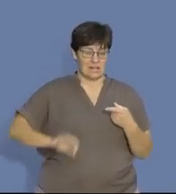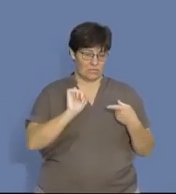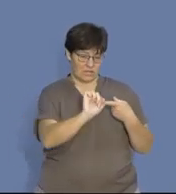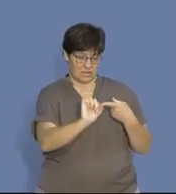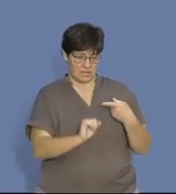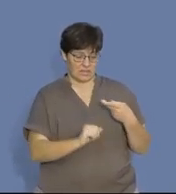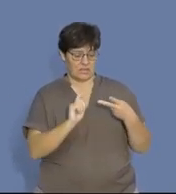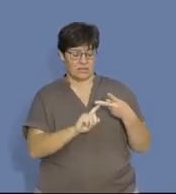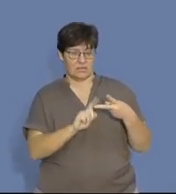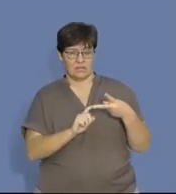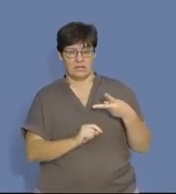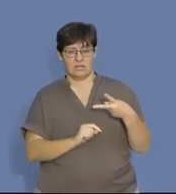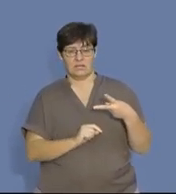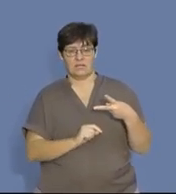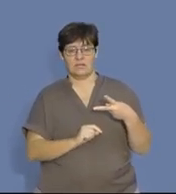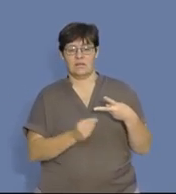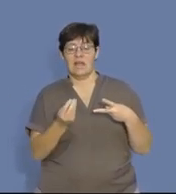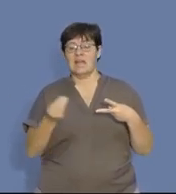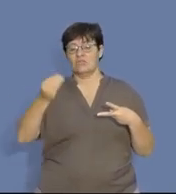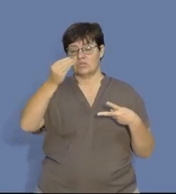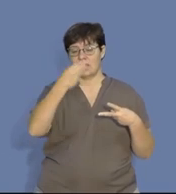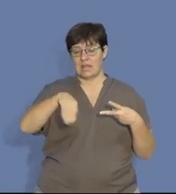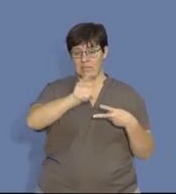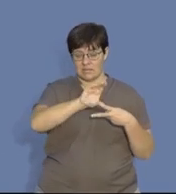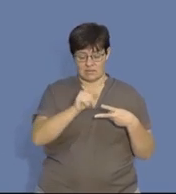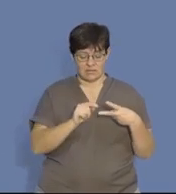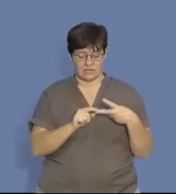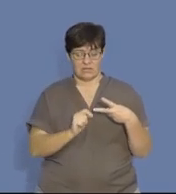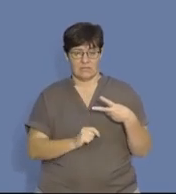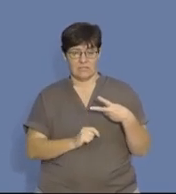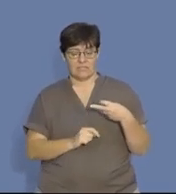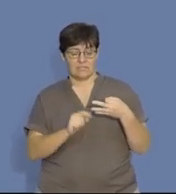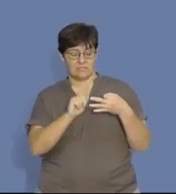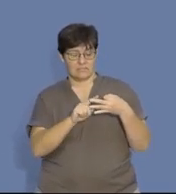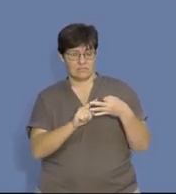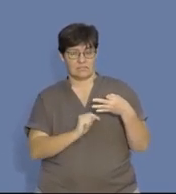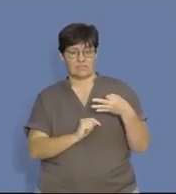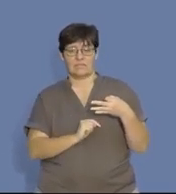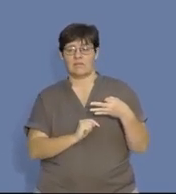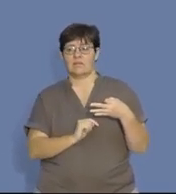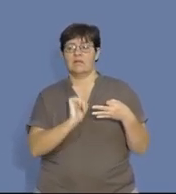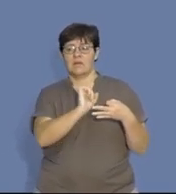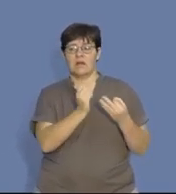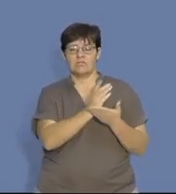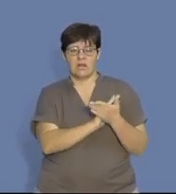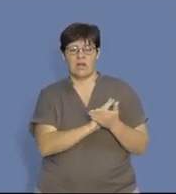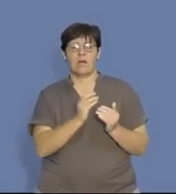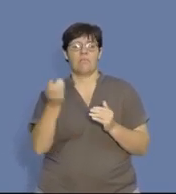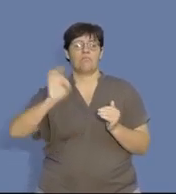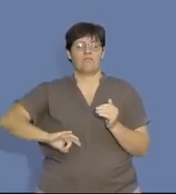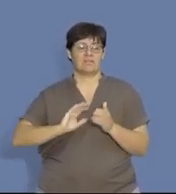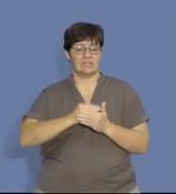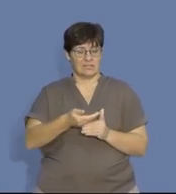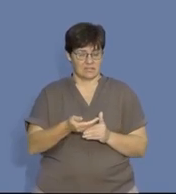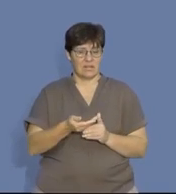plus interest on capital, plus his share of the remaining profit.